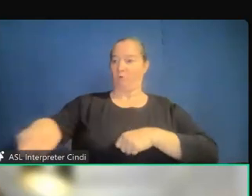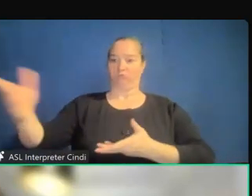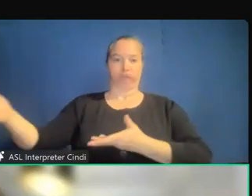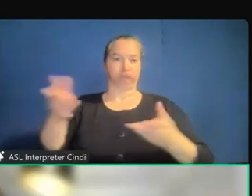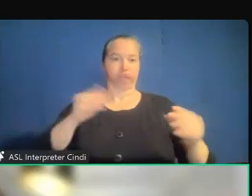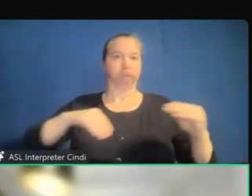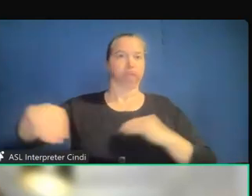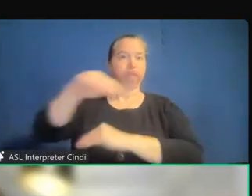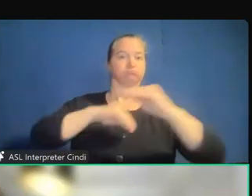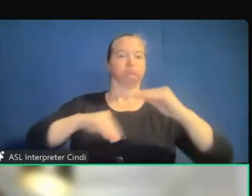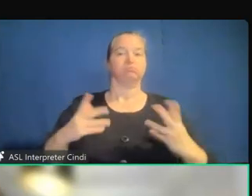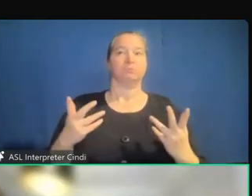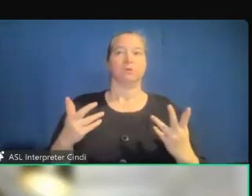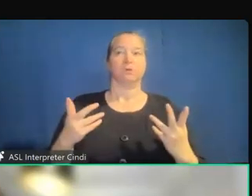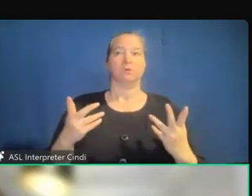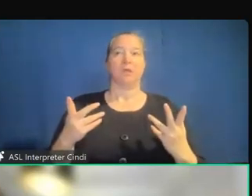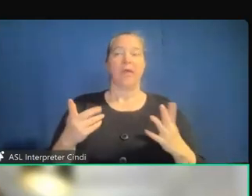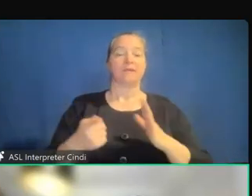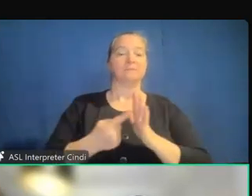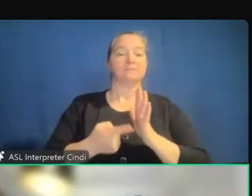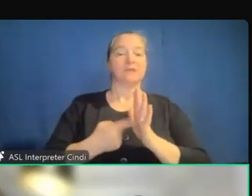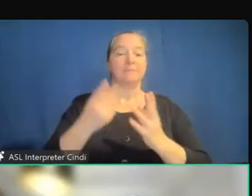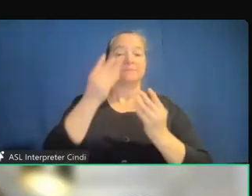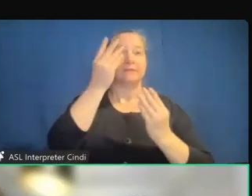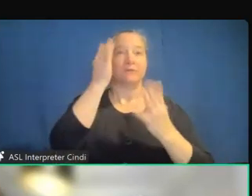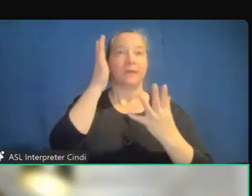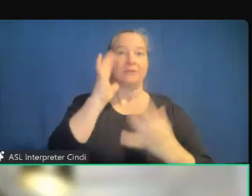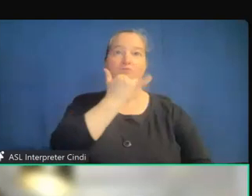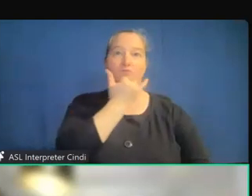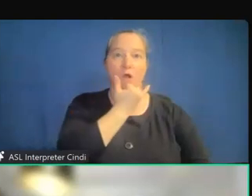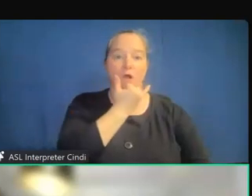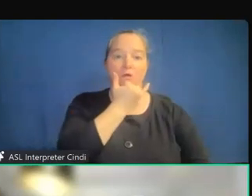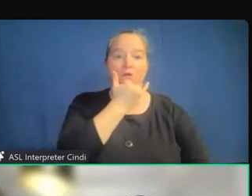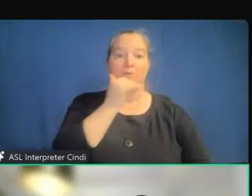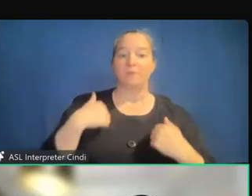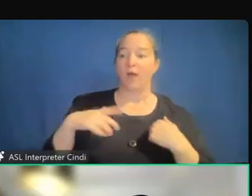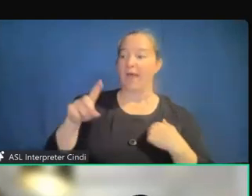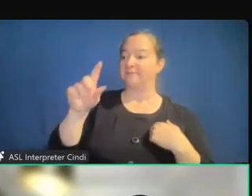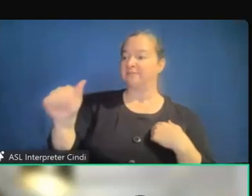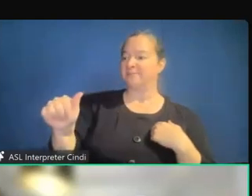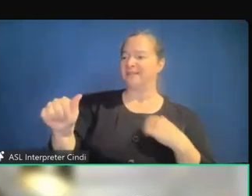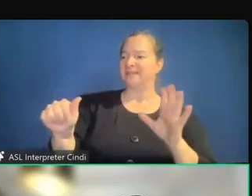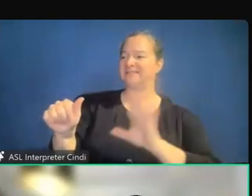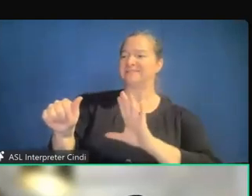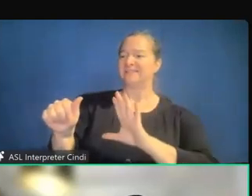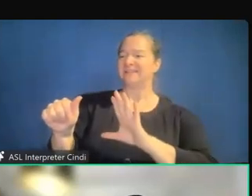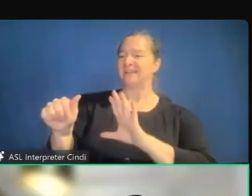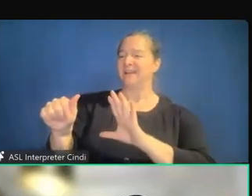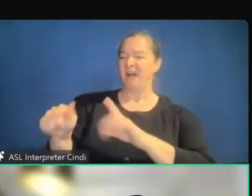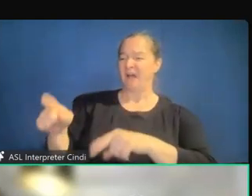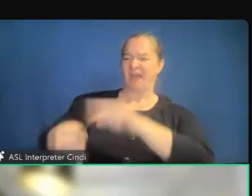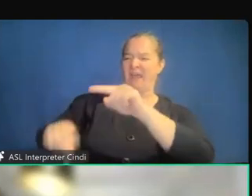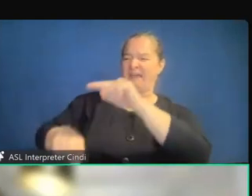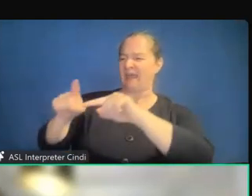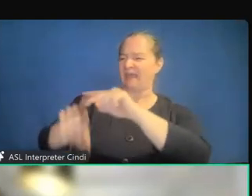Even dismantling misinformation and stereotypes about disabilities is extremely important to help with access.